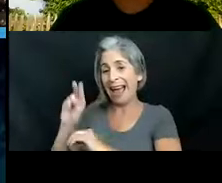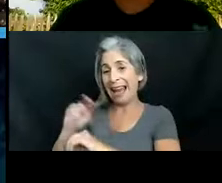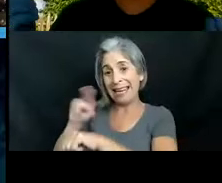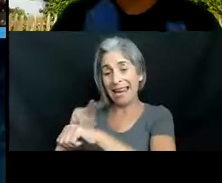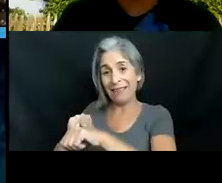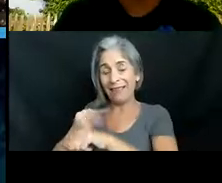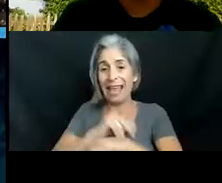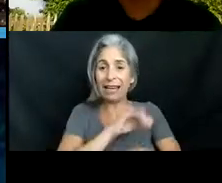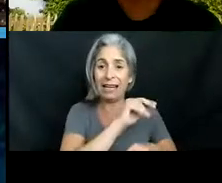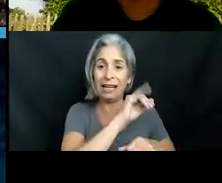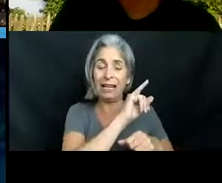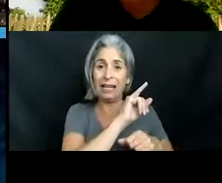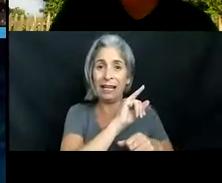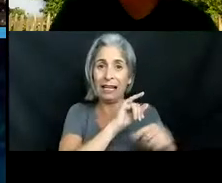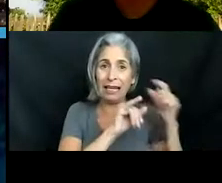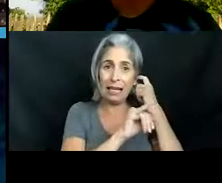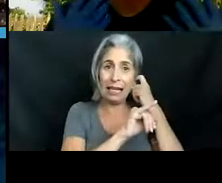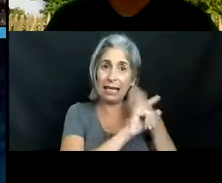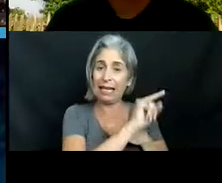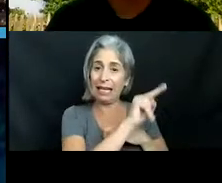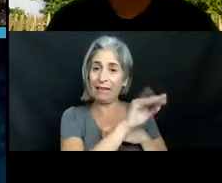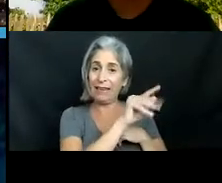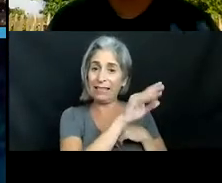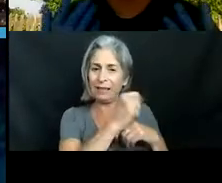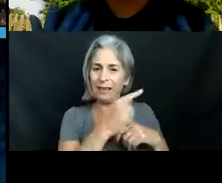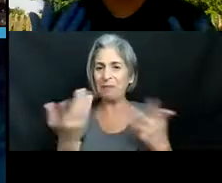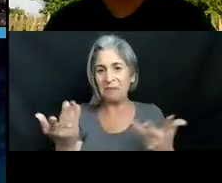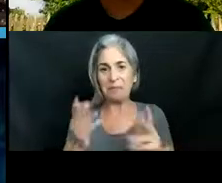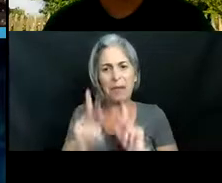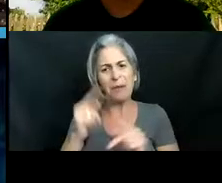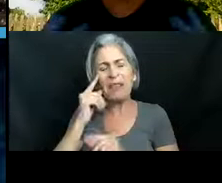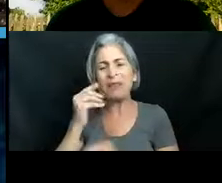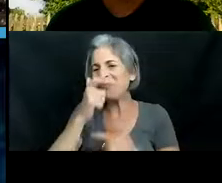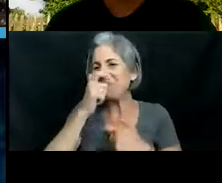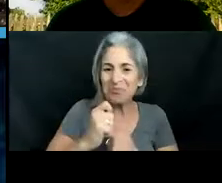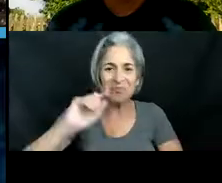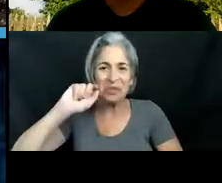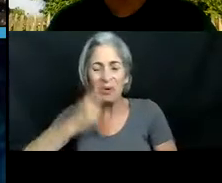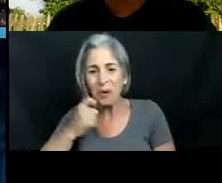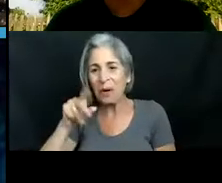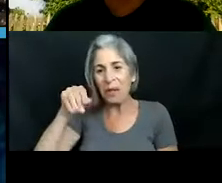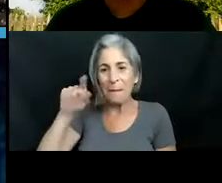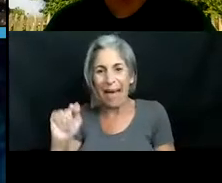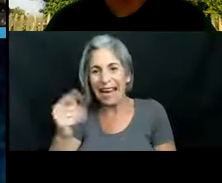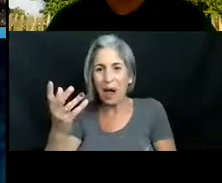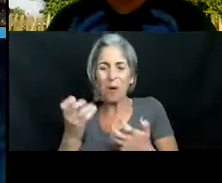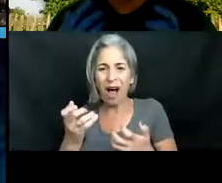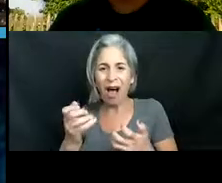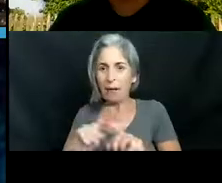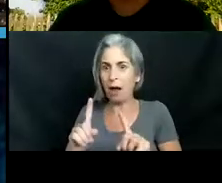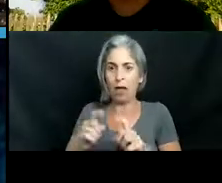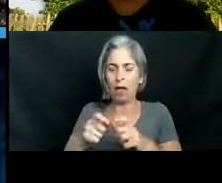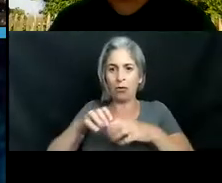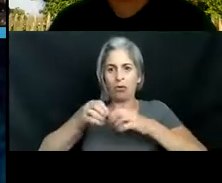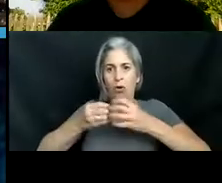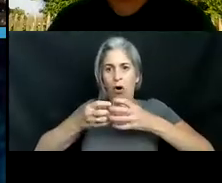because people think they make very interesting pets i think a burmese python is very cool i would love to see one in real life um but i